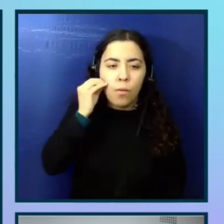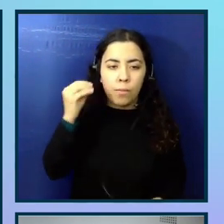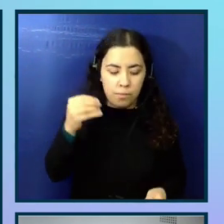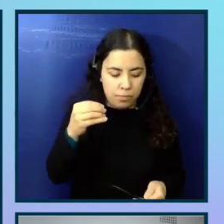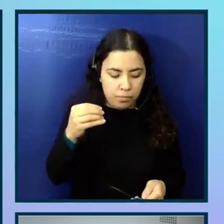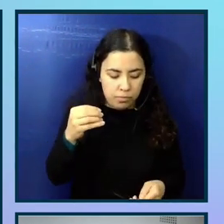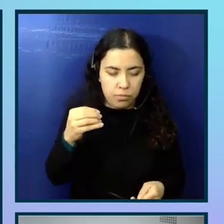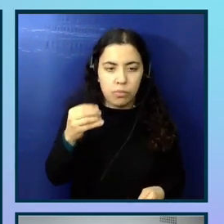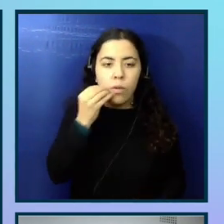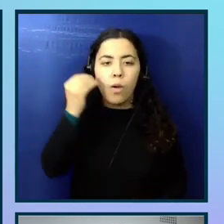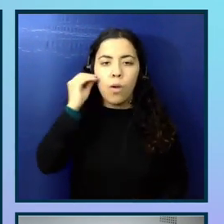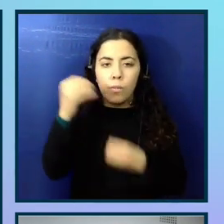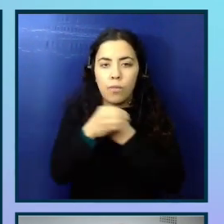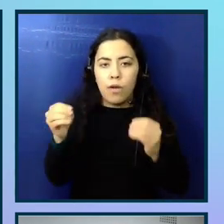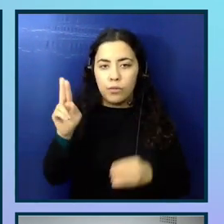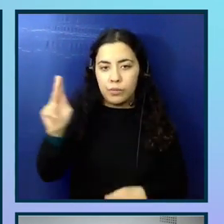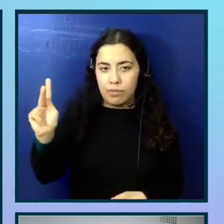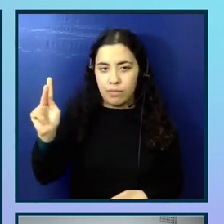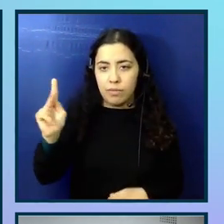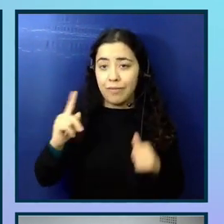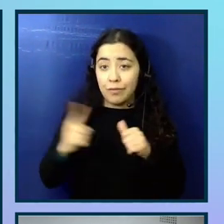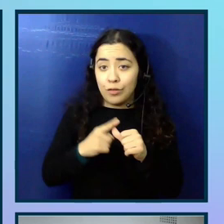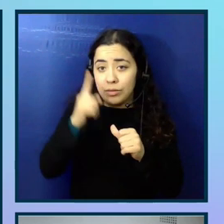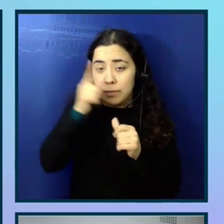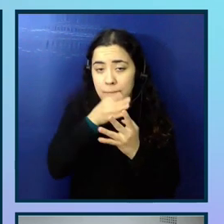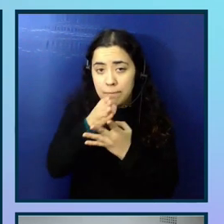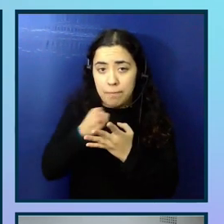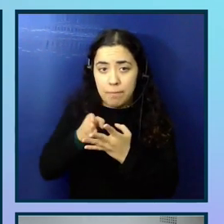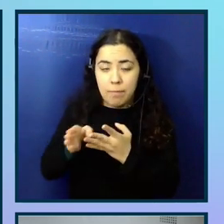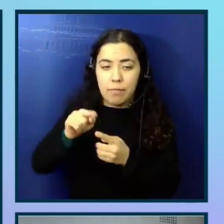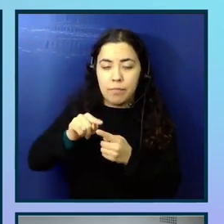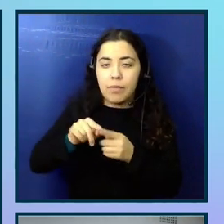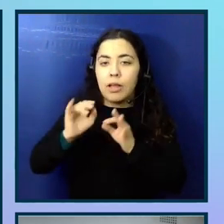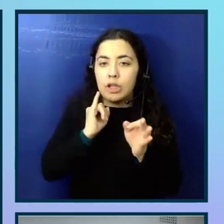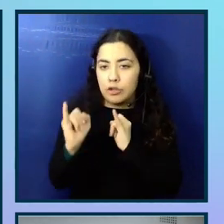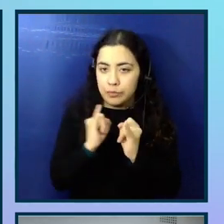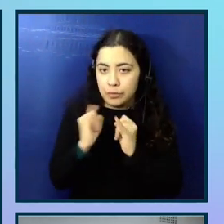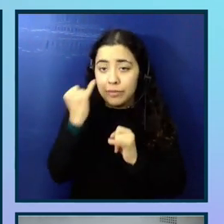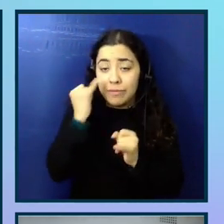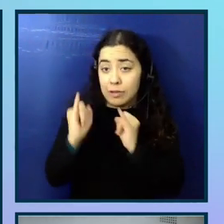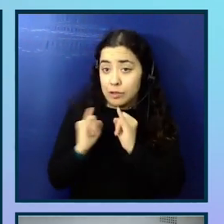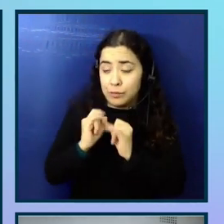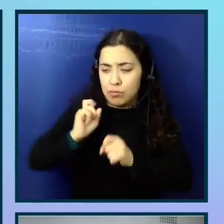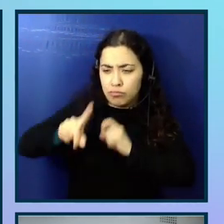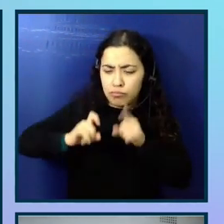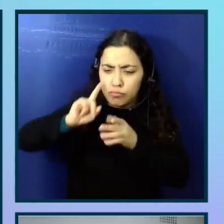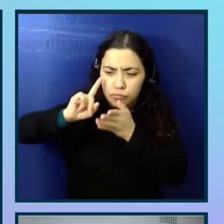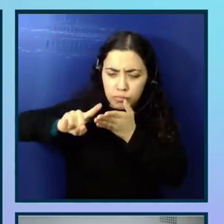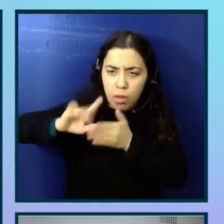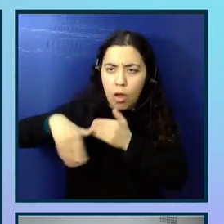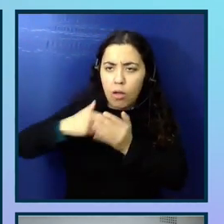method that they mentioned is with interviews. So in interviews, you can research all areas of accessibility